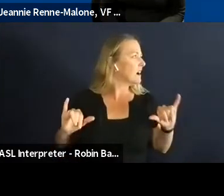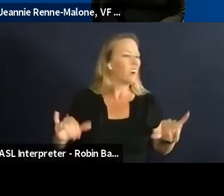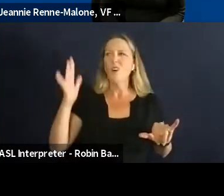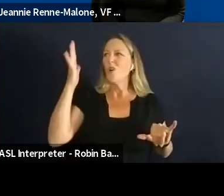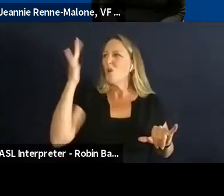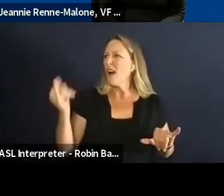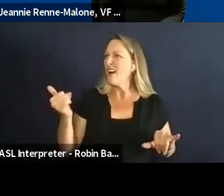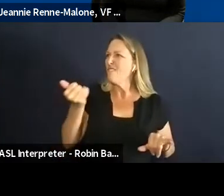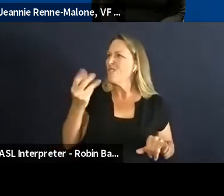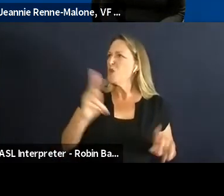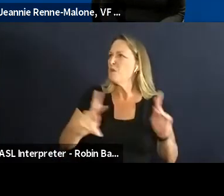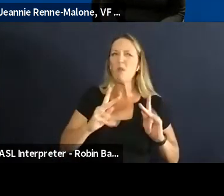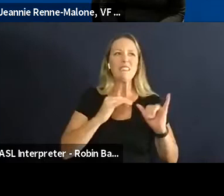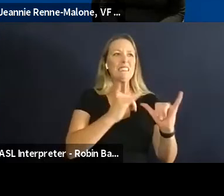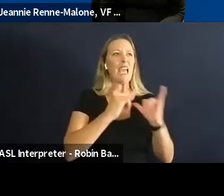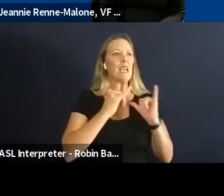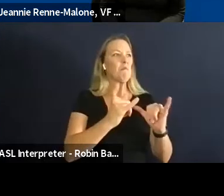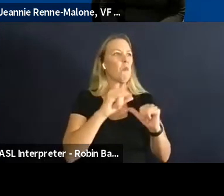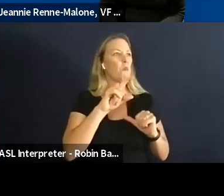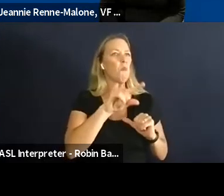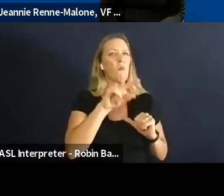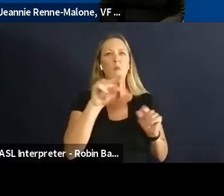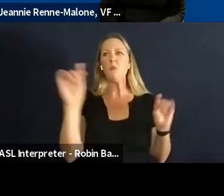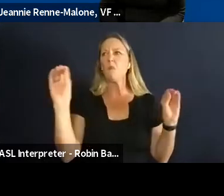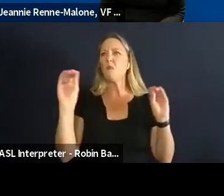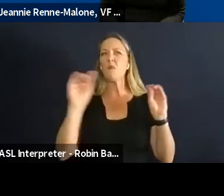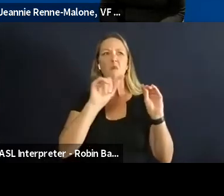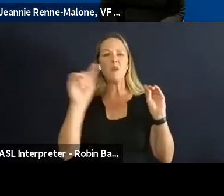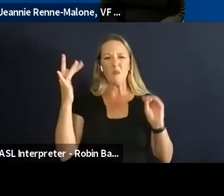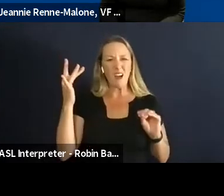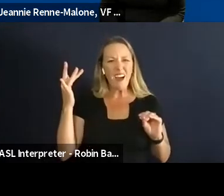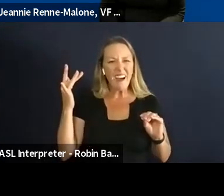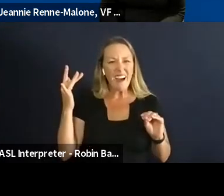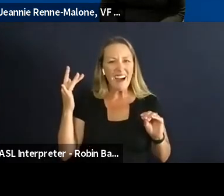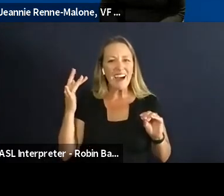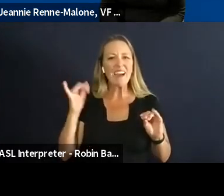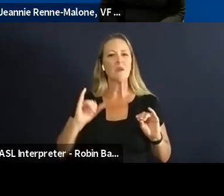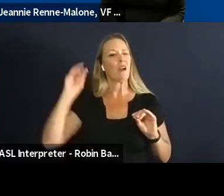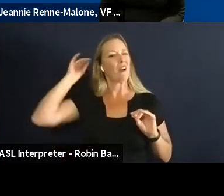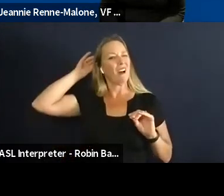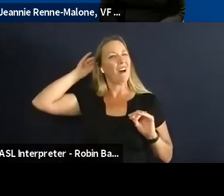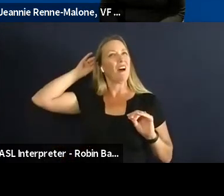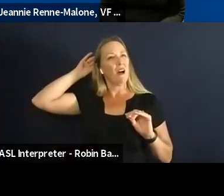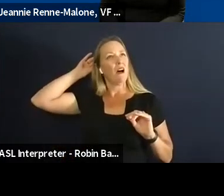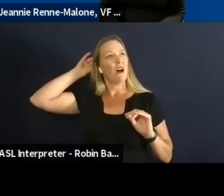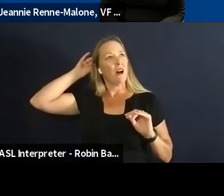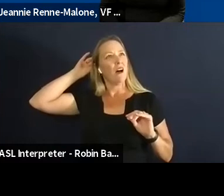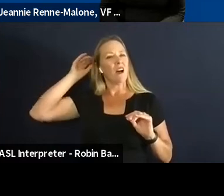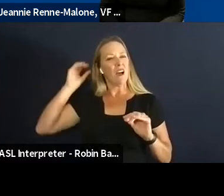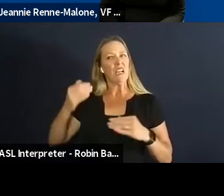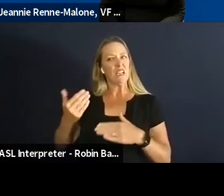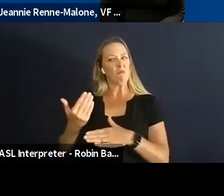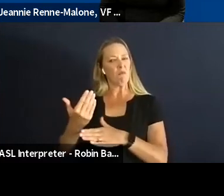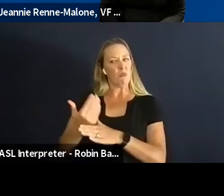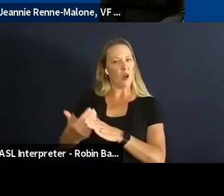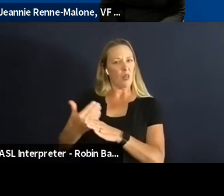people that look like me and um it was just kind of something that just started slowly bothering me and I actually think